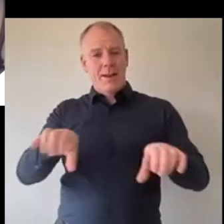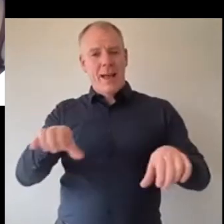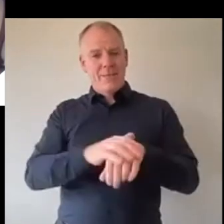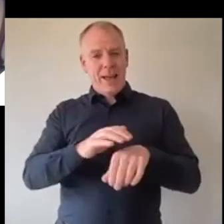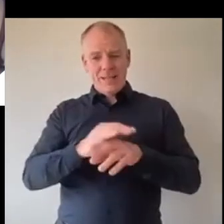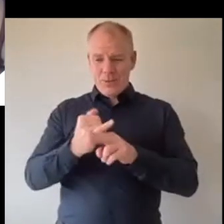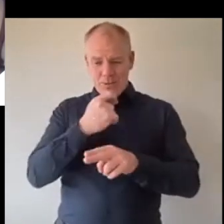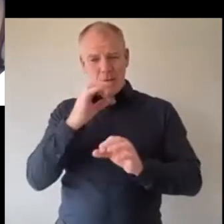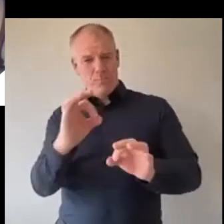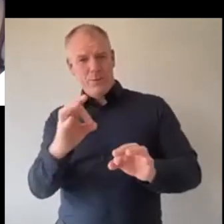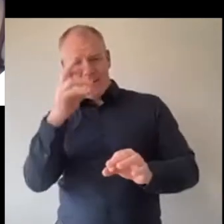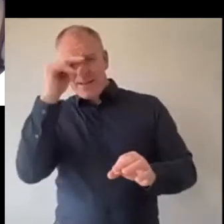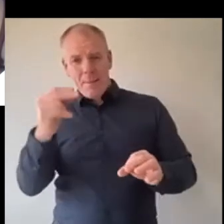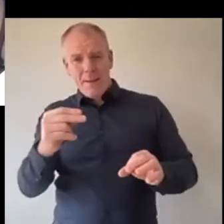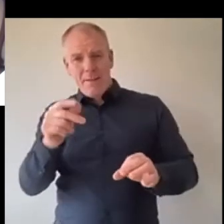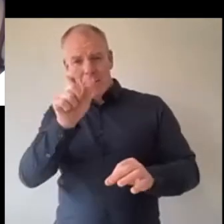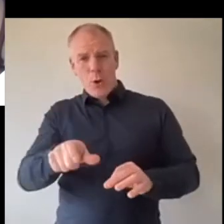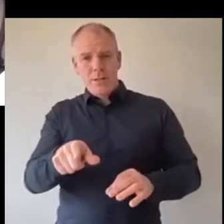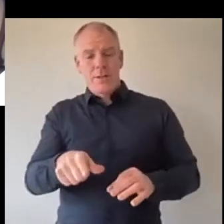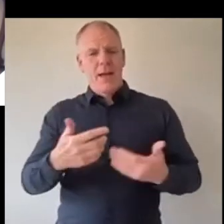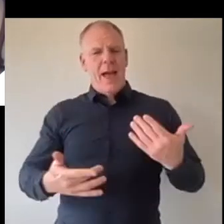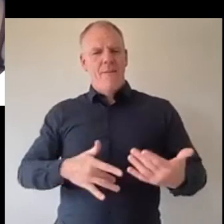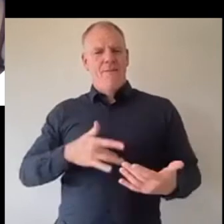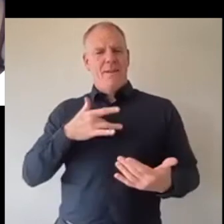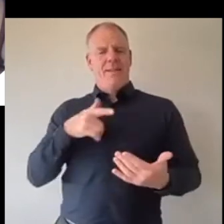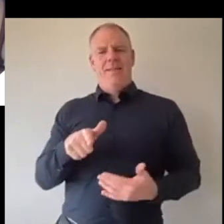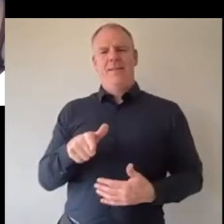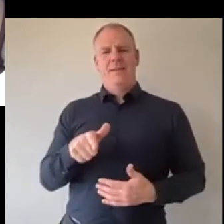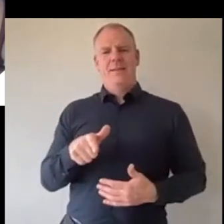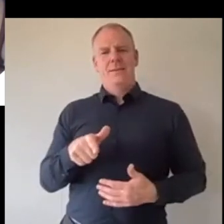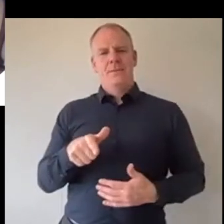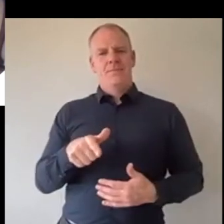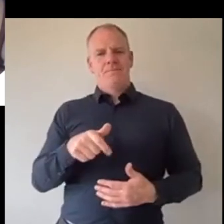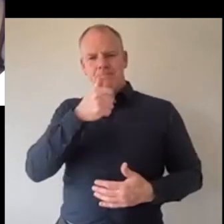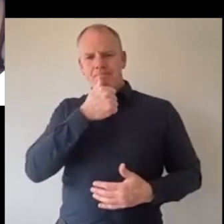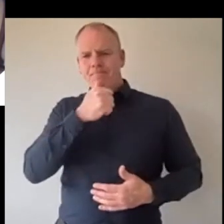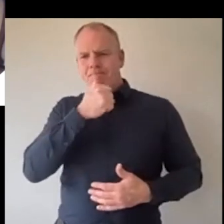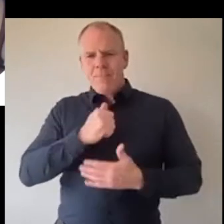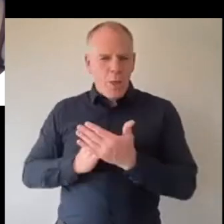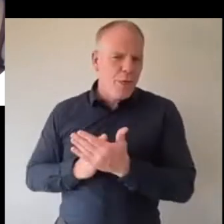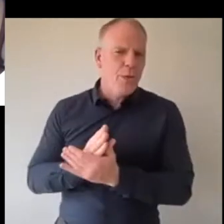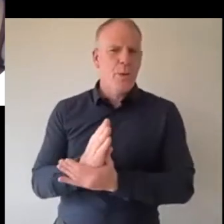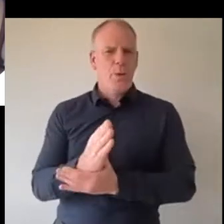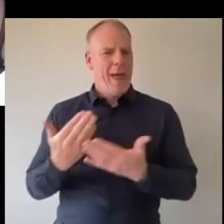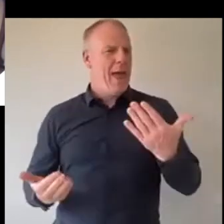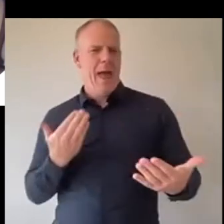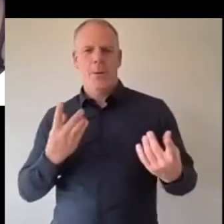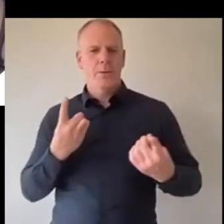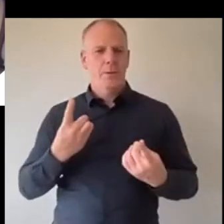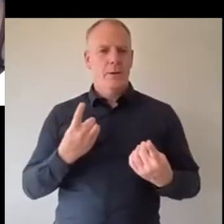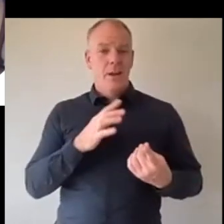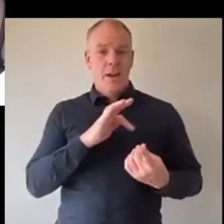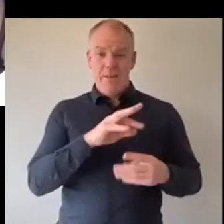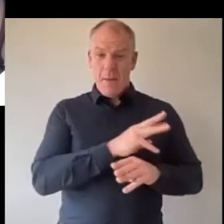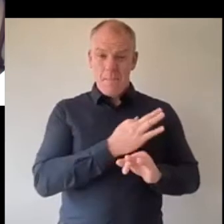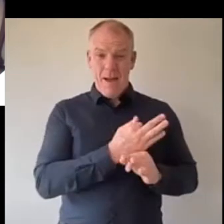your school like how have you found it to be resilient and persevere like you got your strength from your